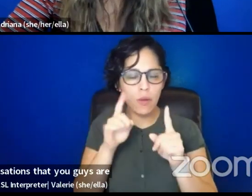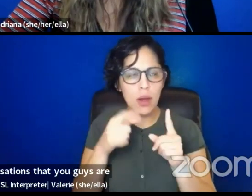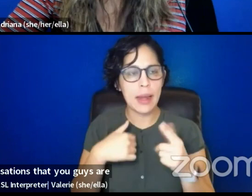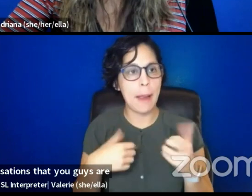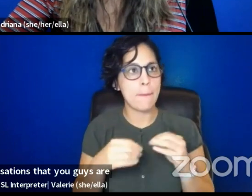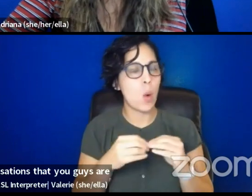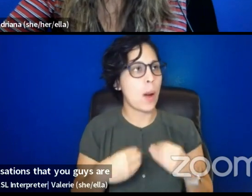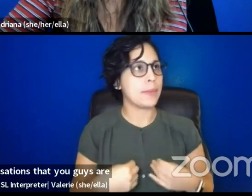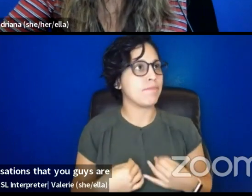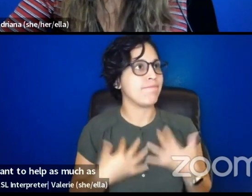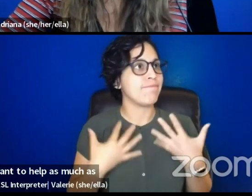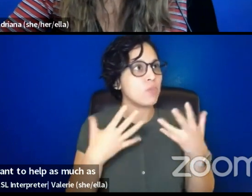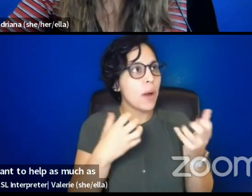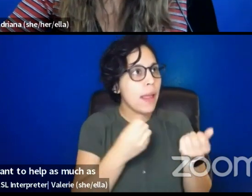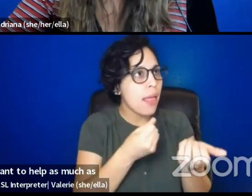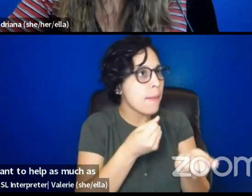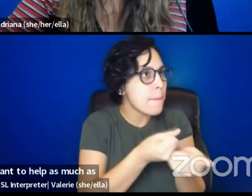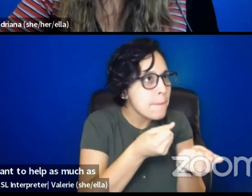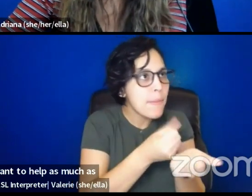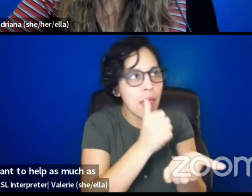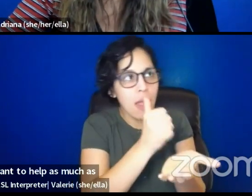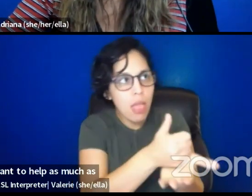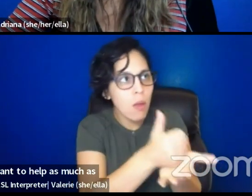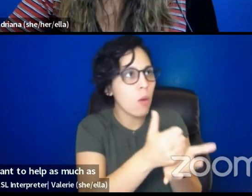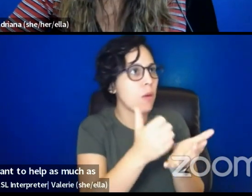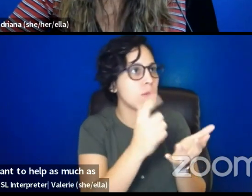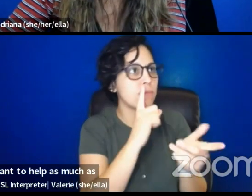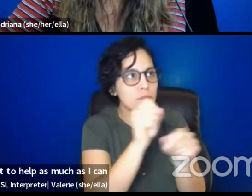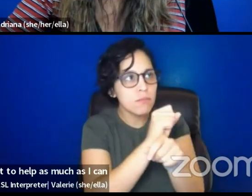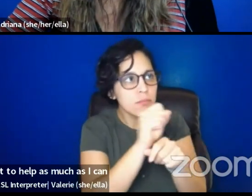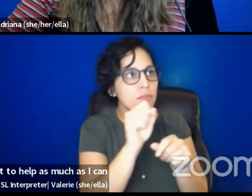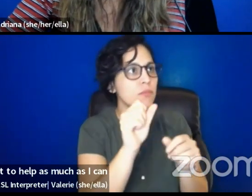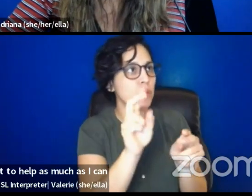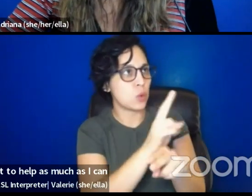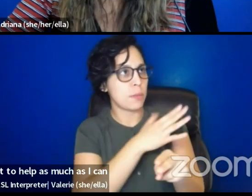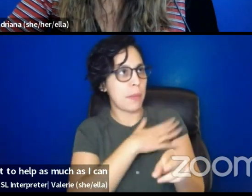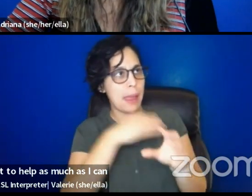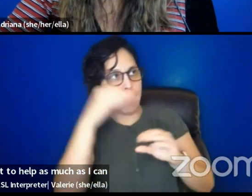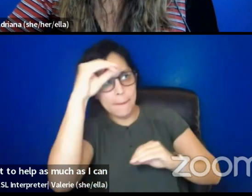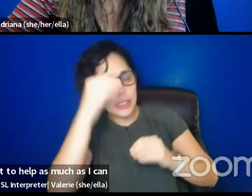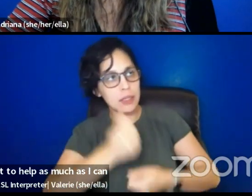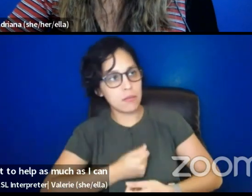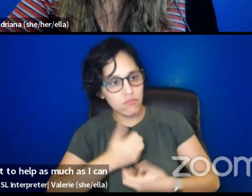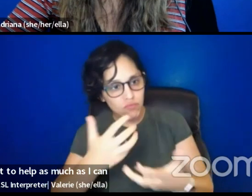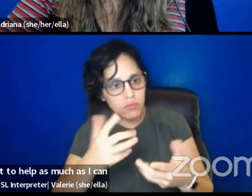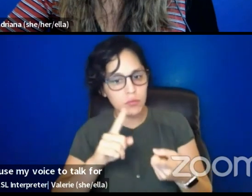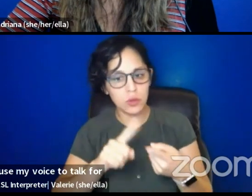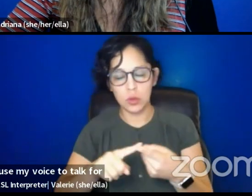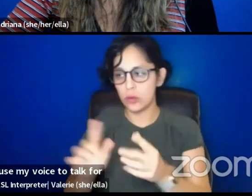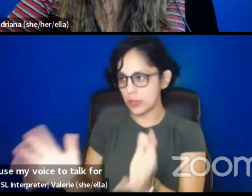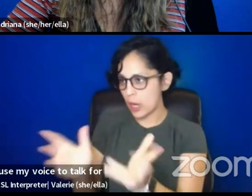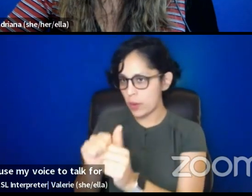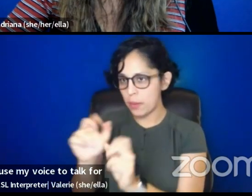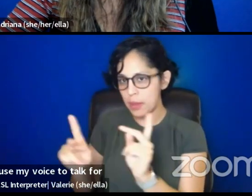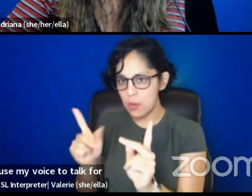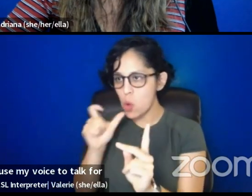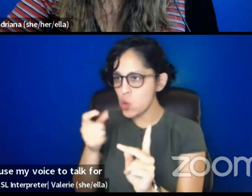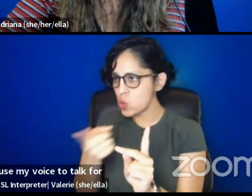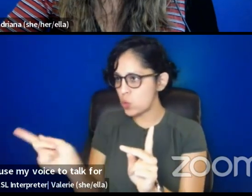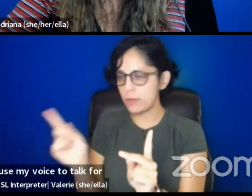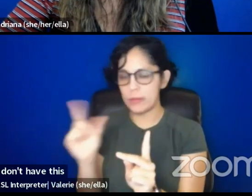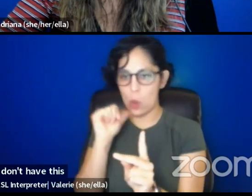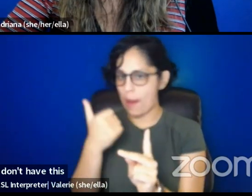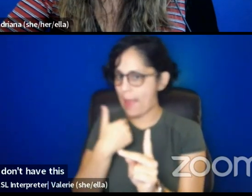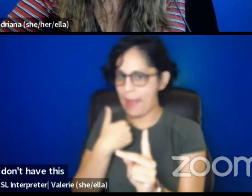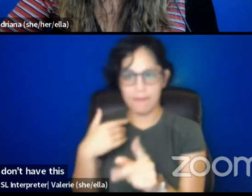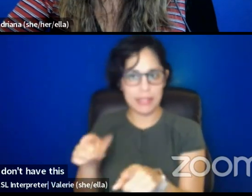to help as much as I can, and step out more, and, like, use my voice to talk for people that maybe don't have